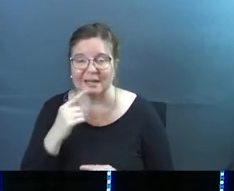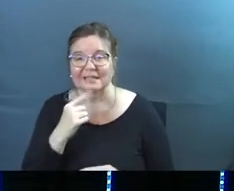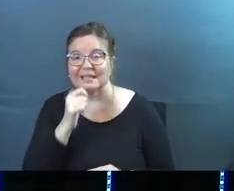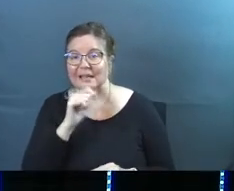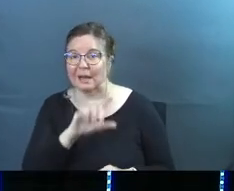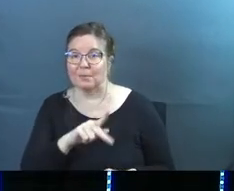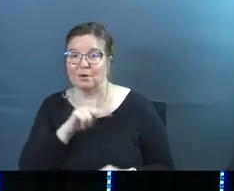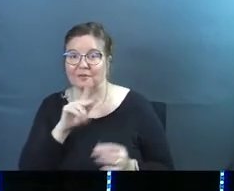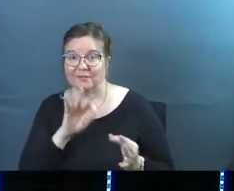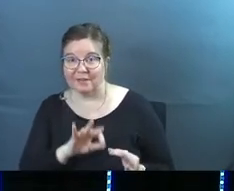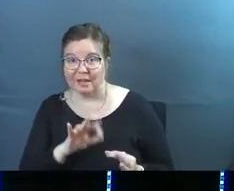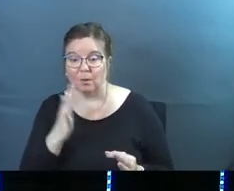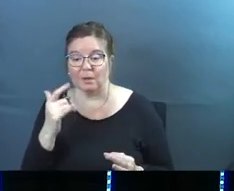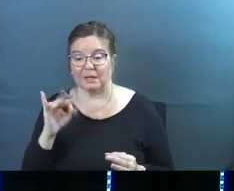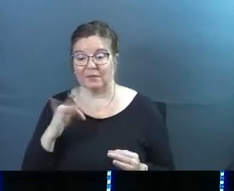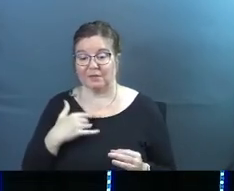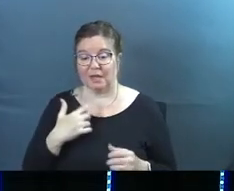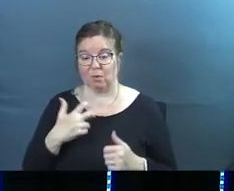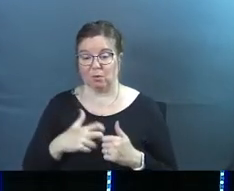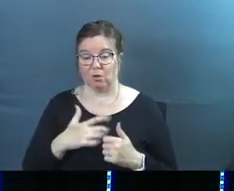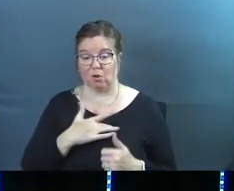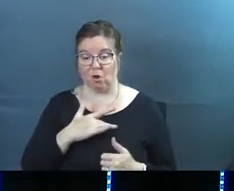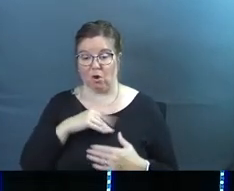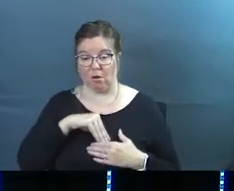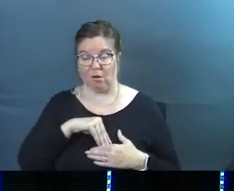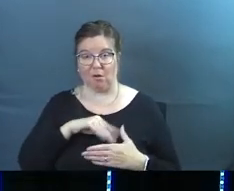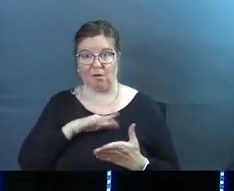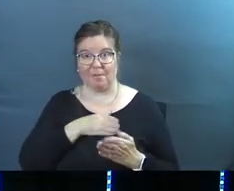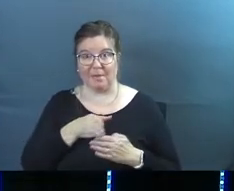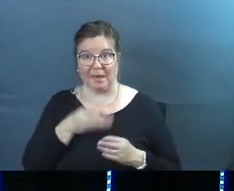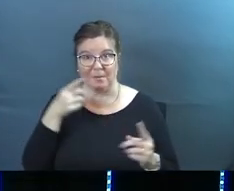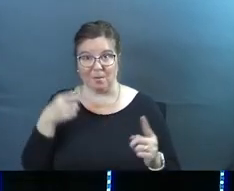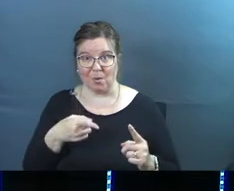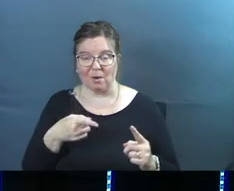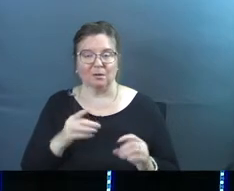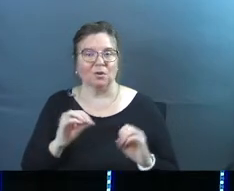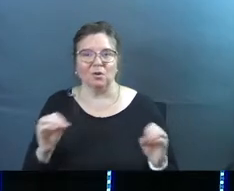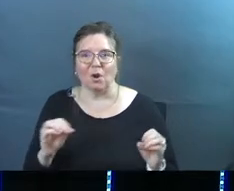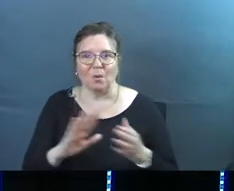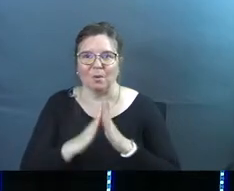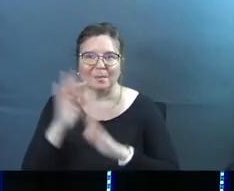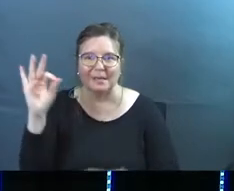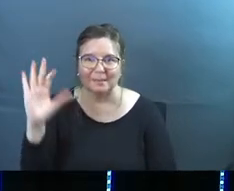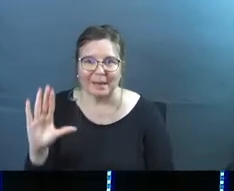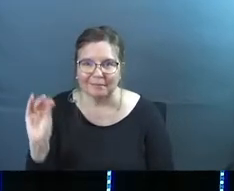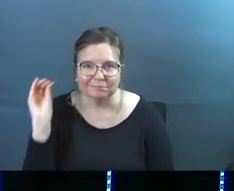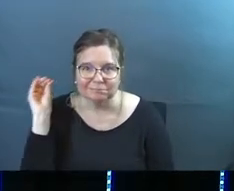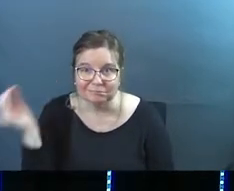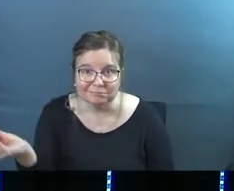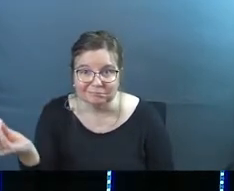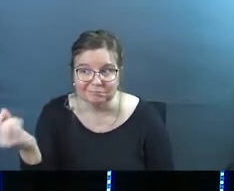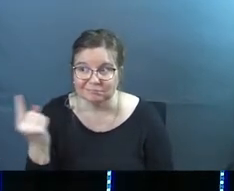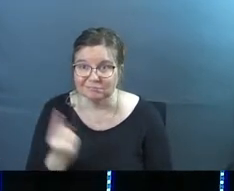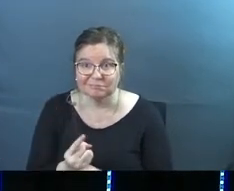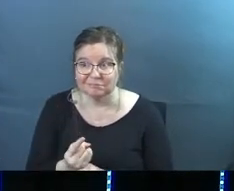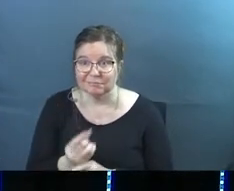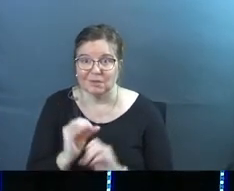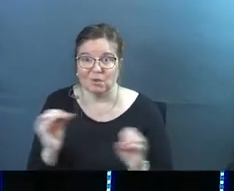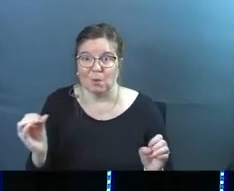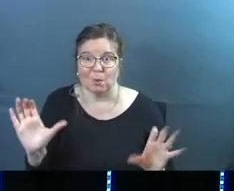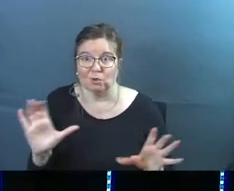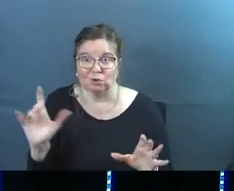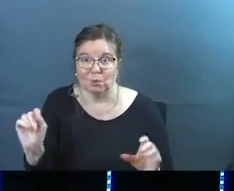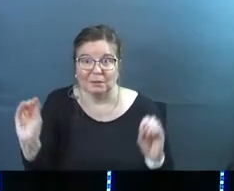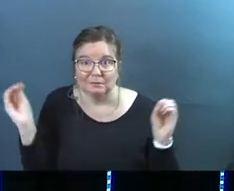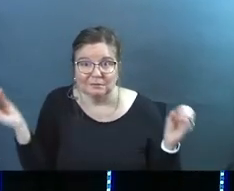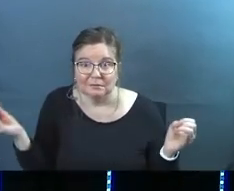say not perfection because if that was the heart of this passage, no one would ever be a pastor. Can I get a better amen? No one would ever